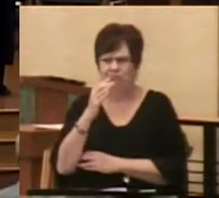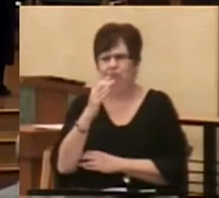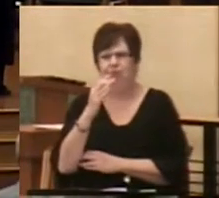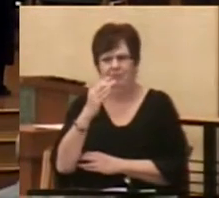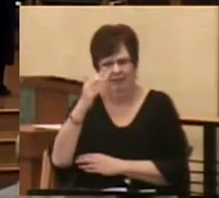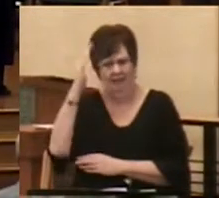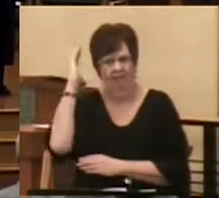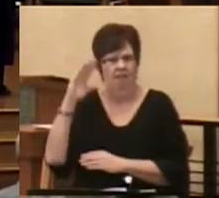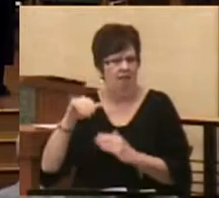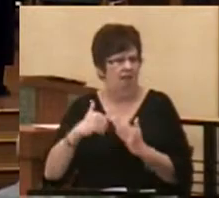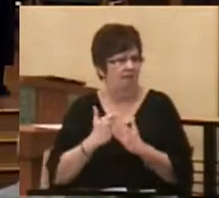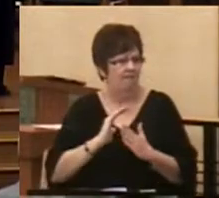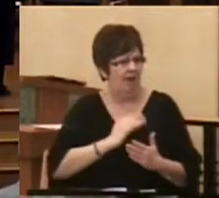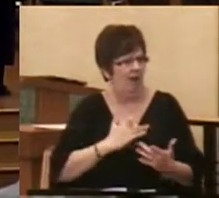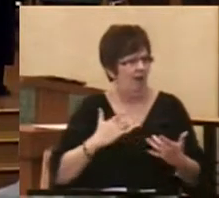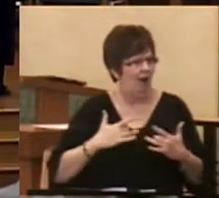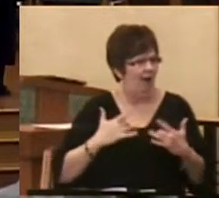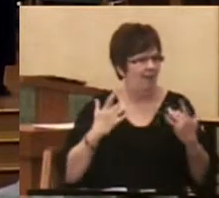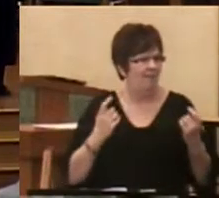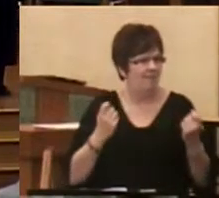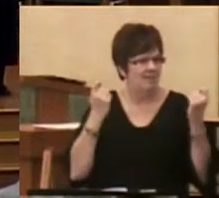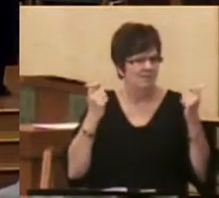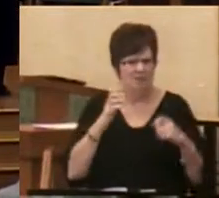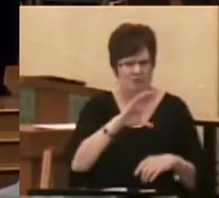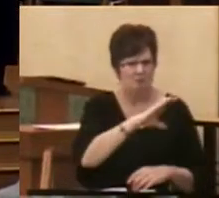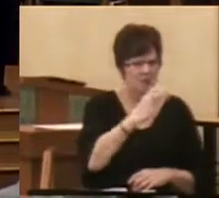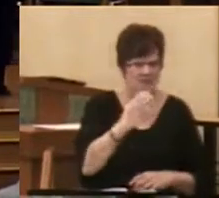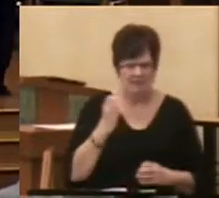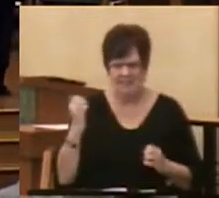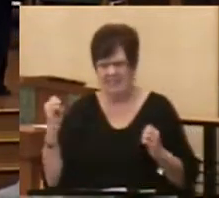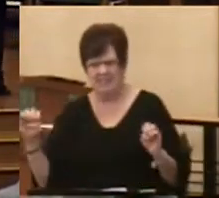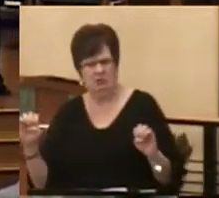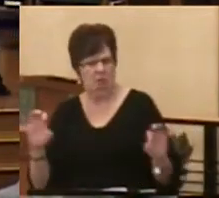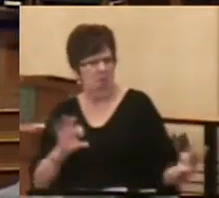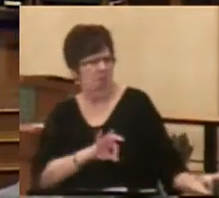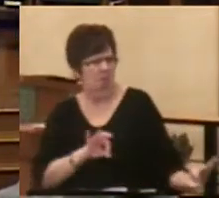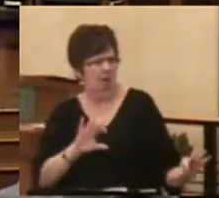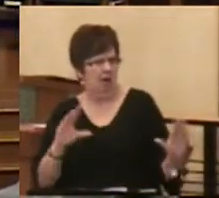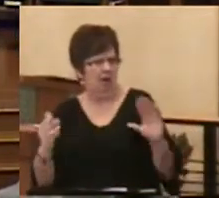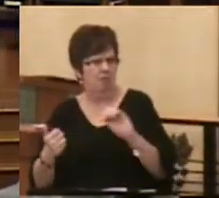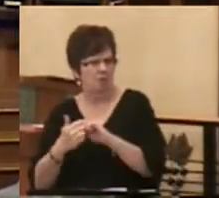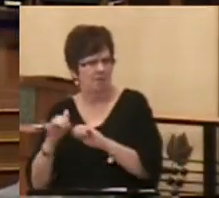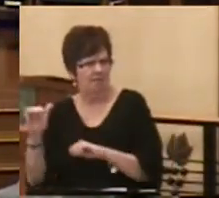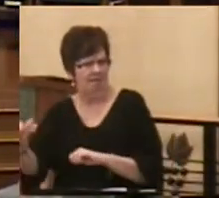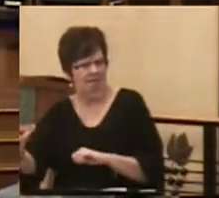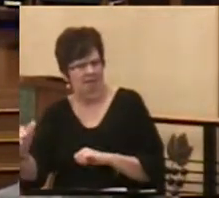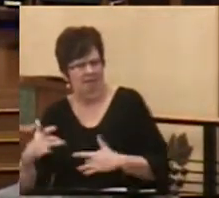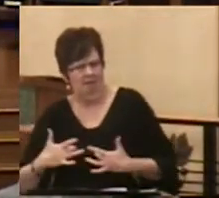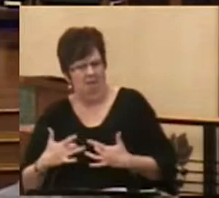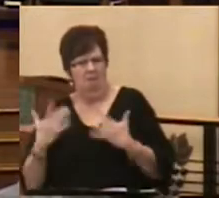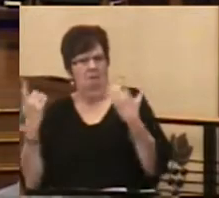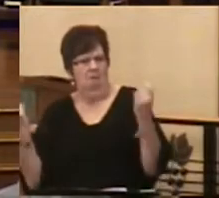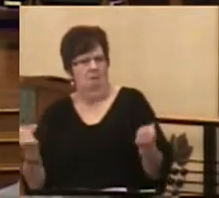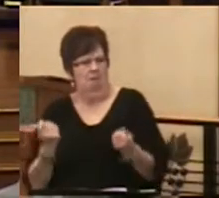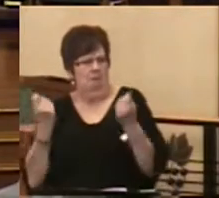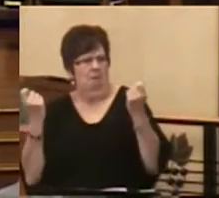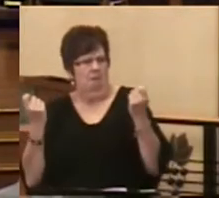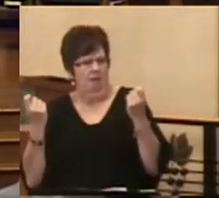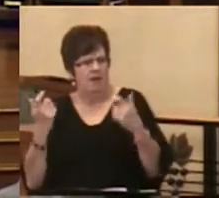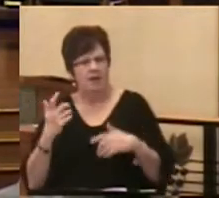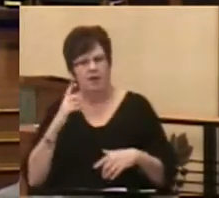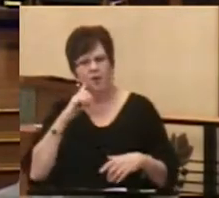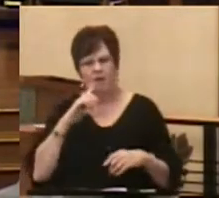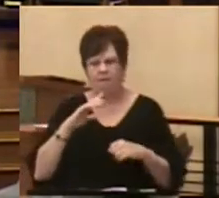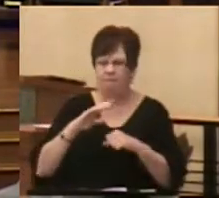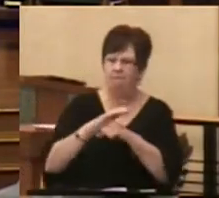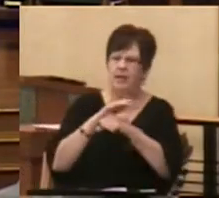Christmas and Easter combined. And that ominous filling of the temple with smoke